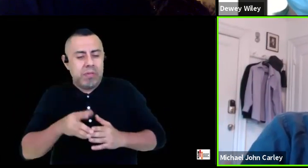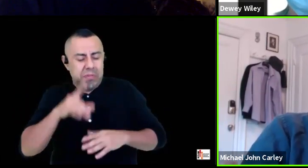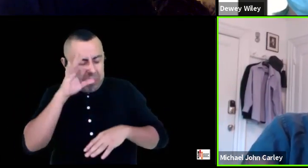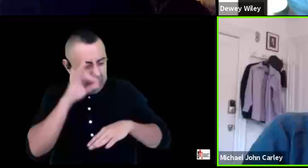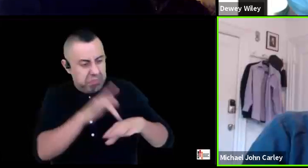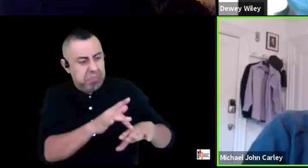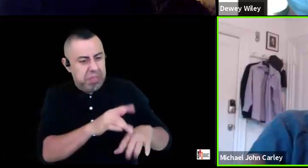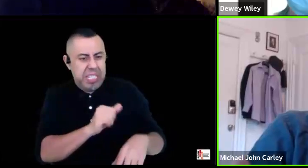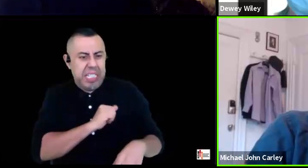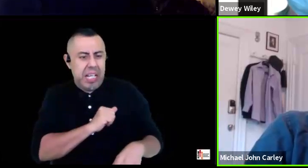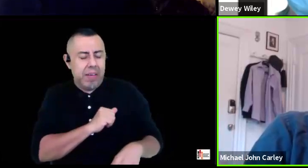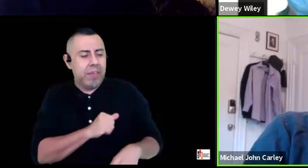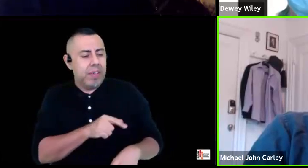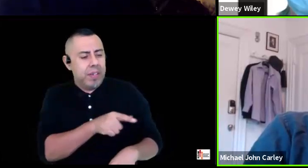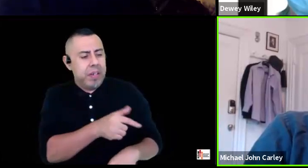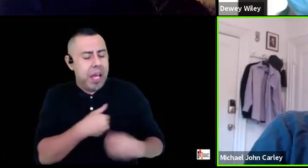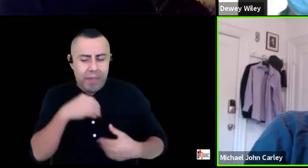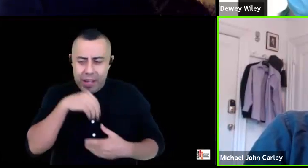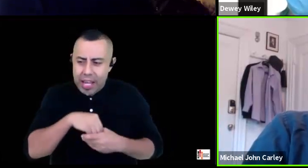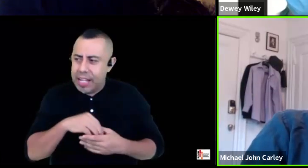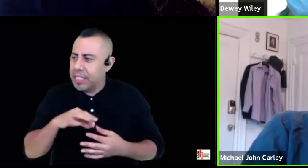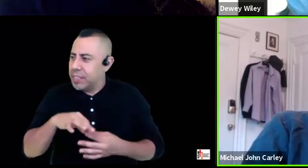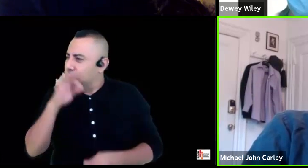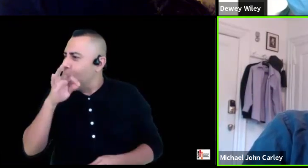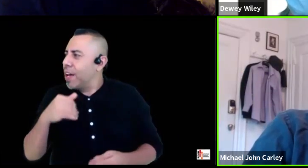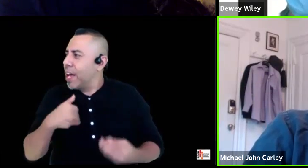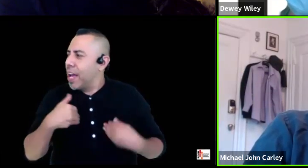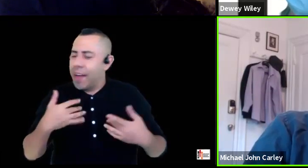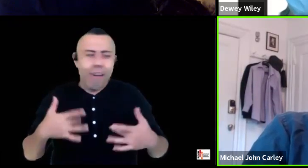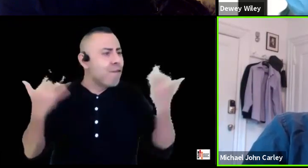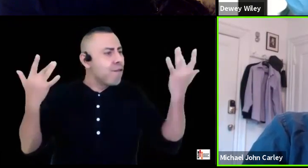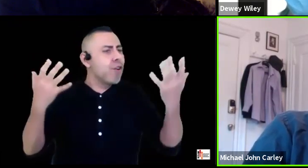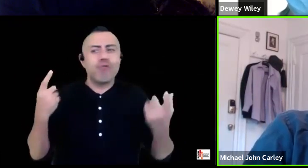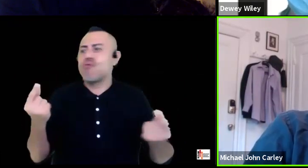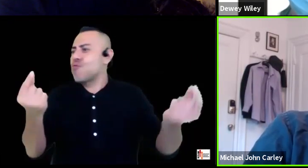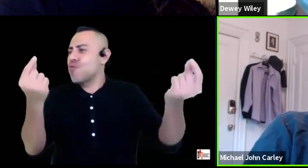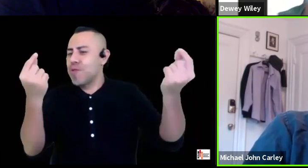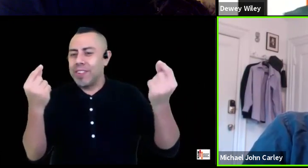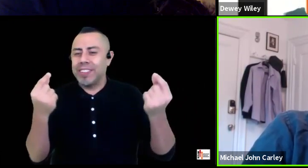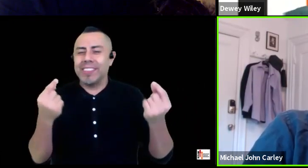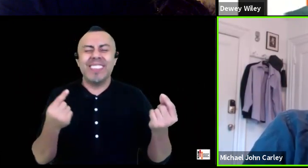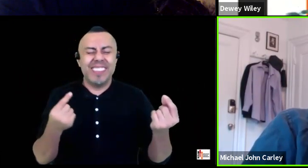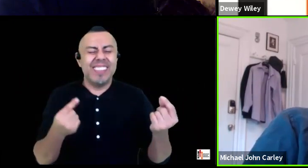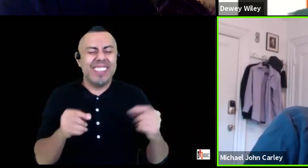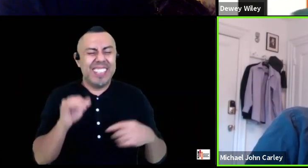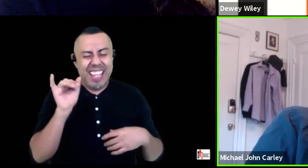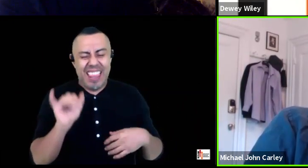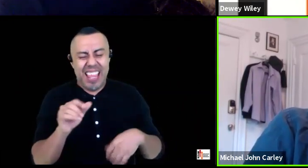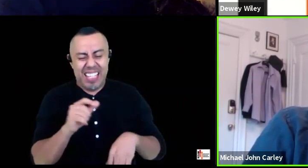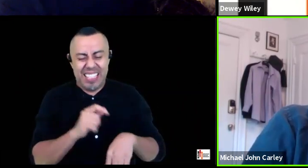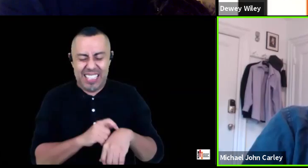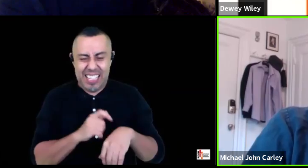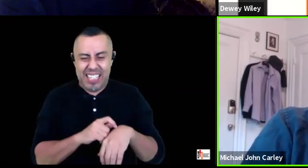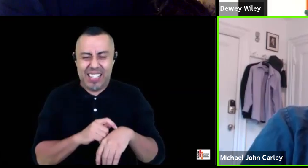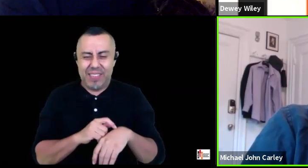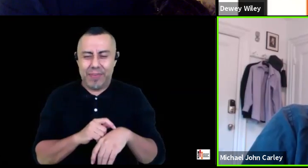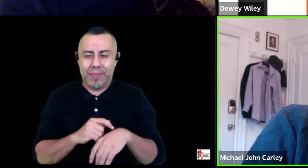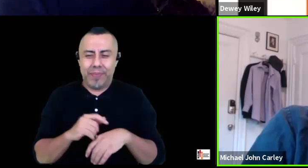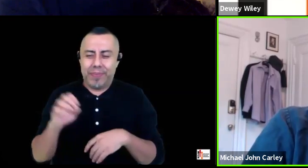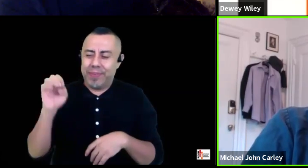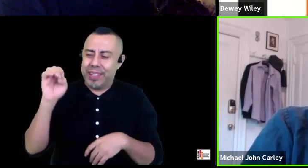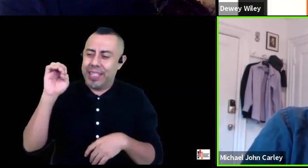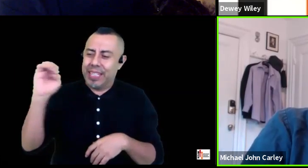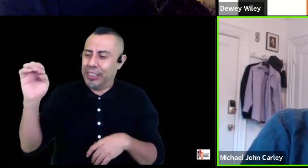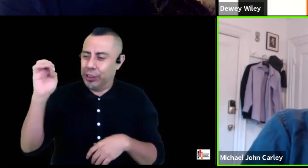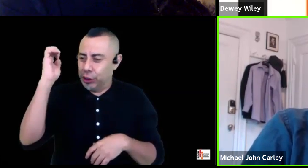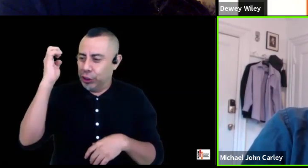you were adventurous because you wanted to do all these crazy things at the time you know part of all this you know eastern european thing you know